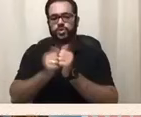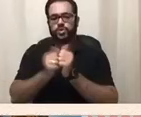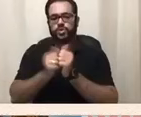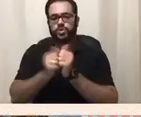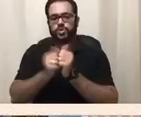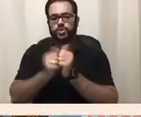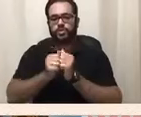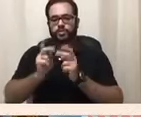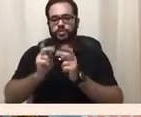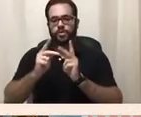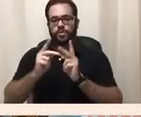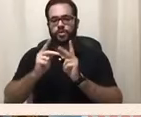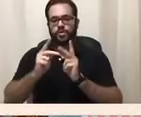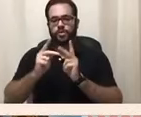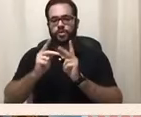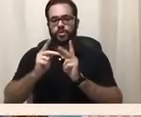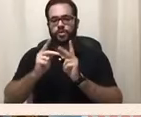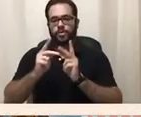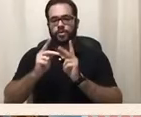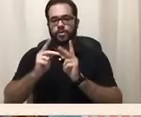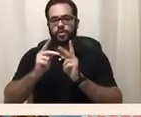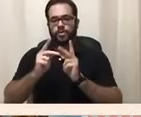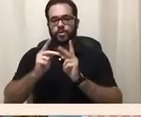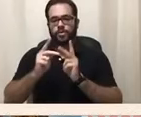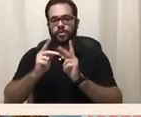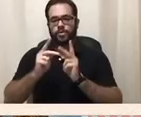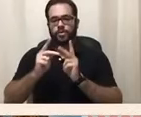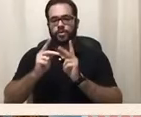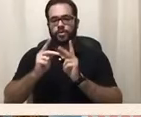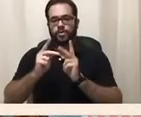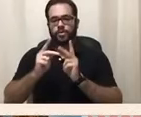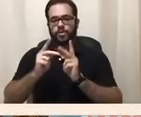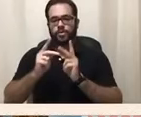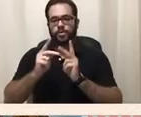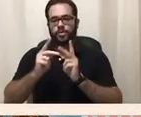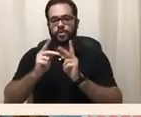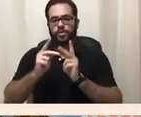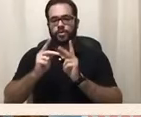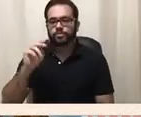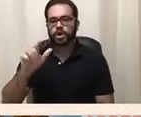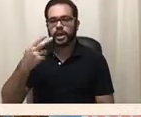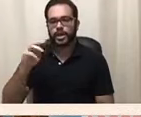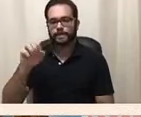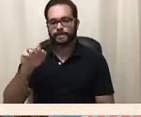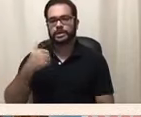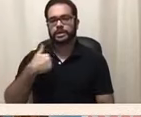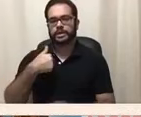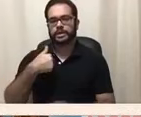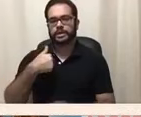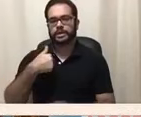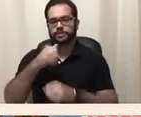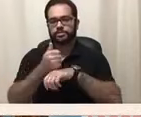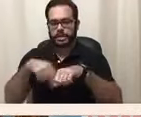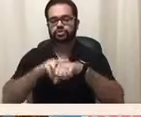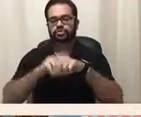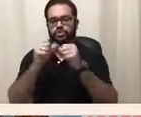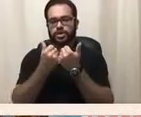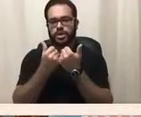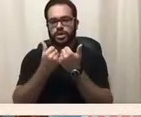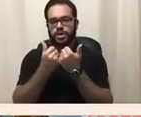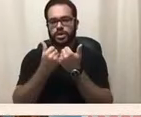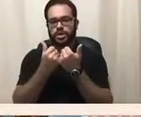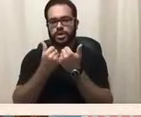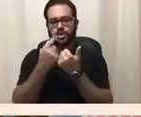of creating a national association to get people with disabilities more consumer power and a stronger